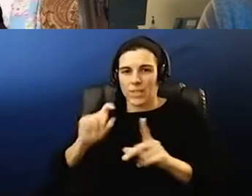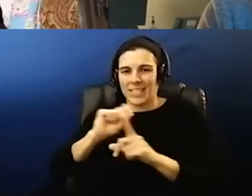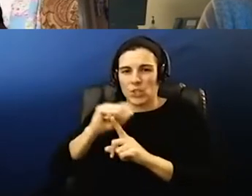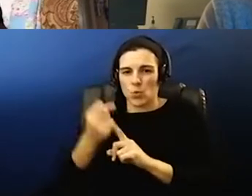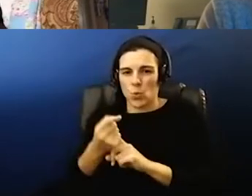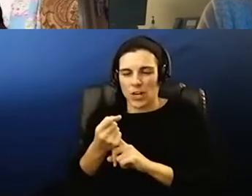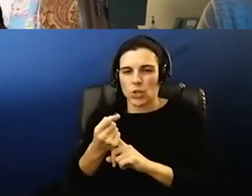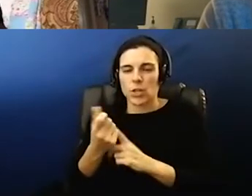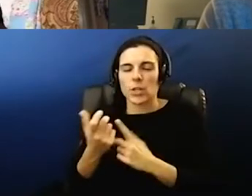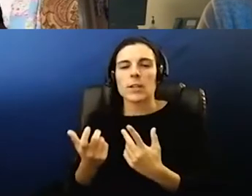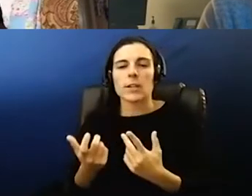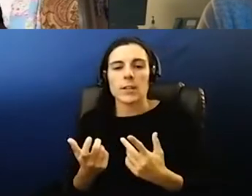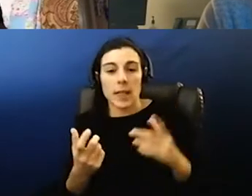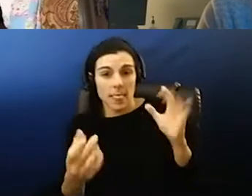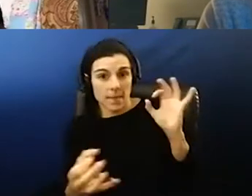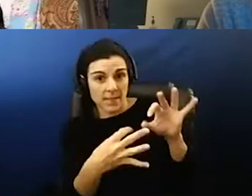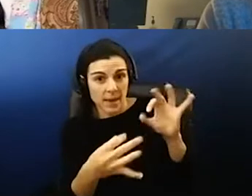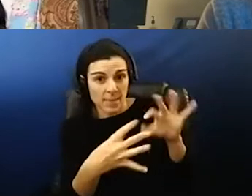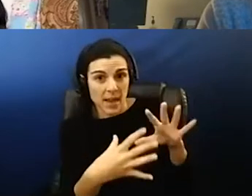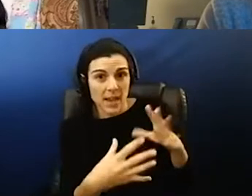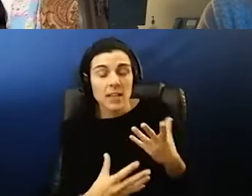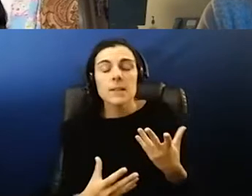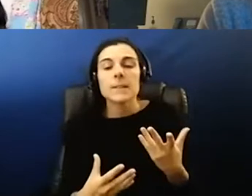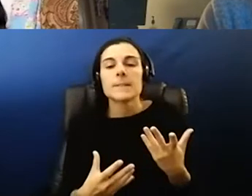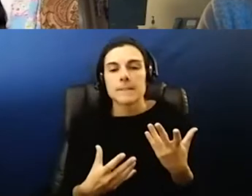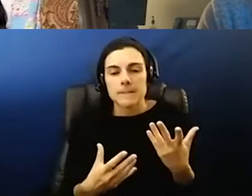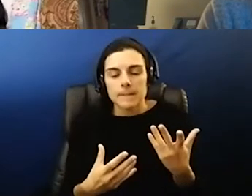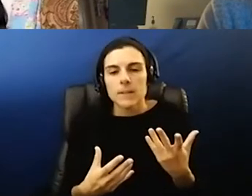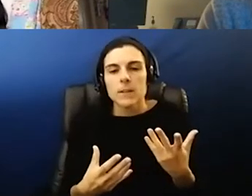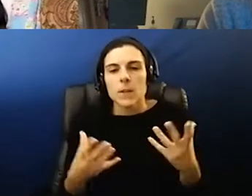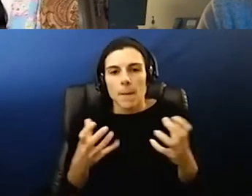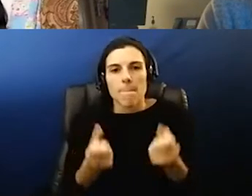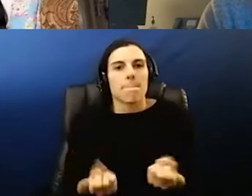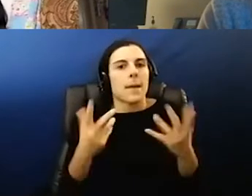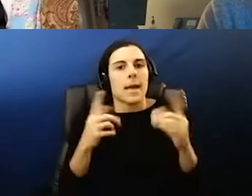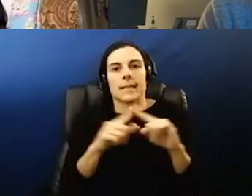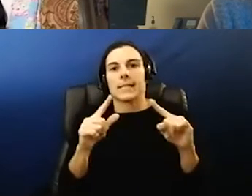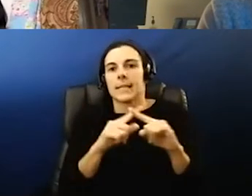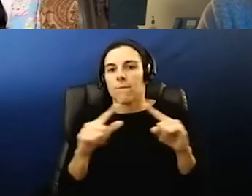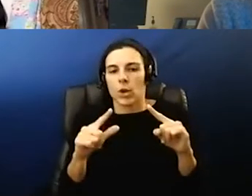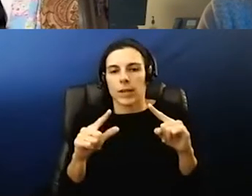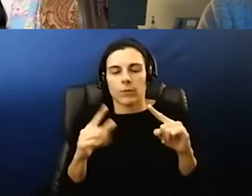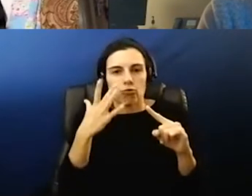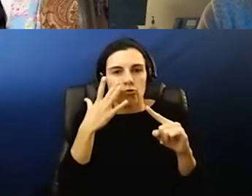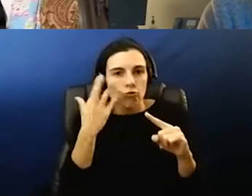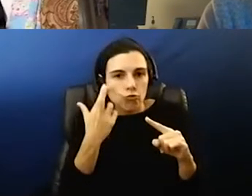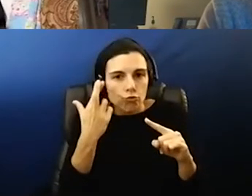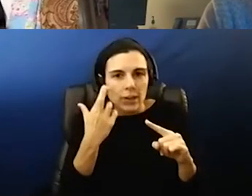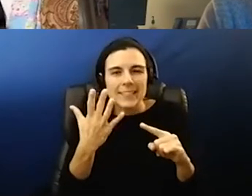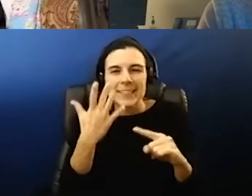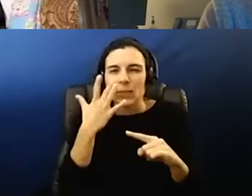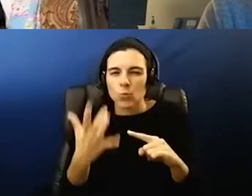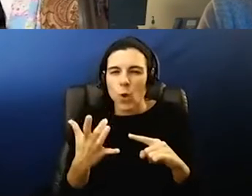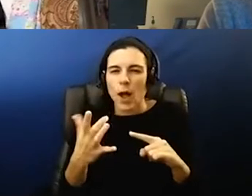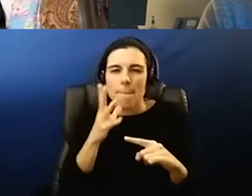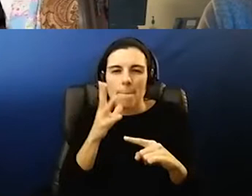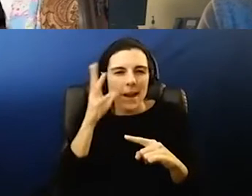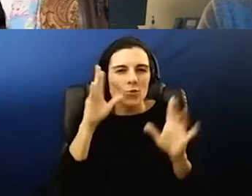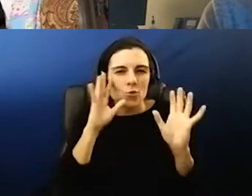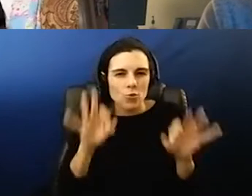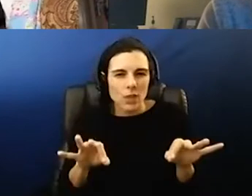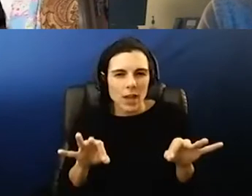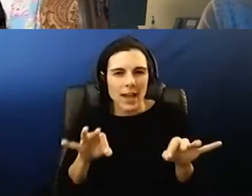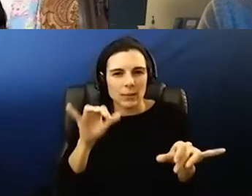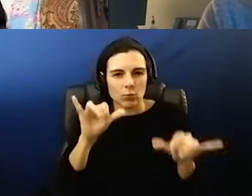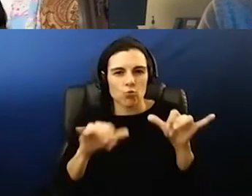say based on the feedback and we get a significant amount of feedback um there are lots of factors why parents might choose to keep their kids at home and we have many many families